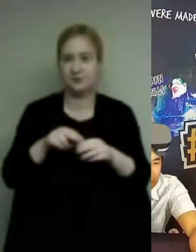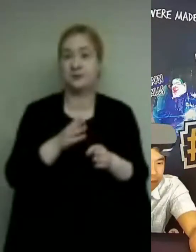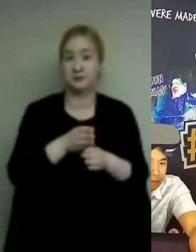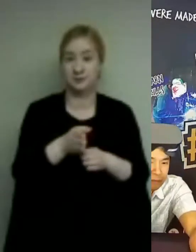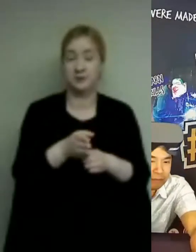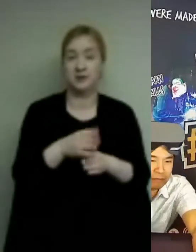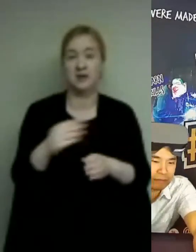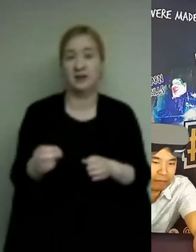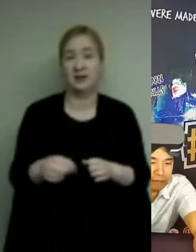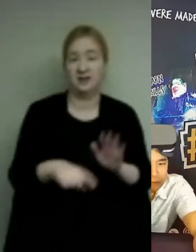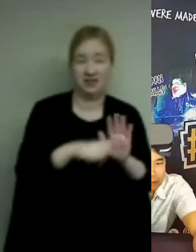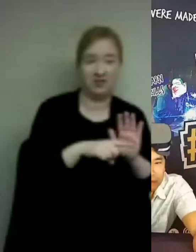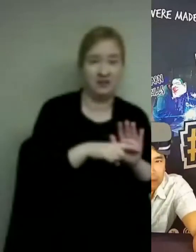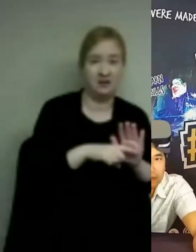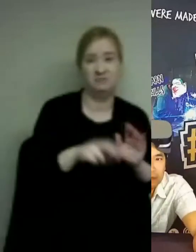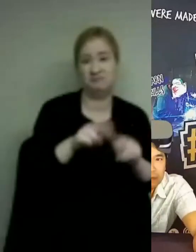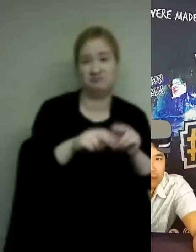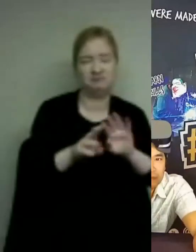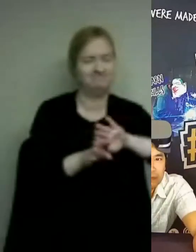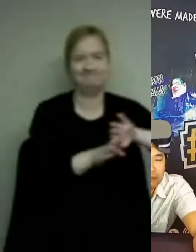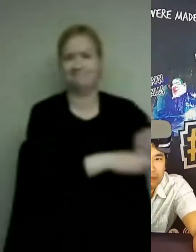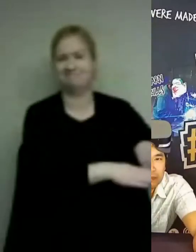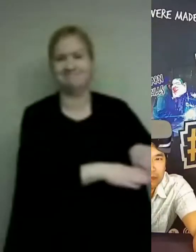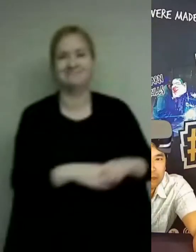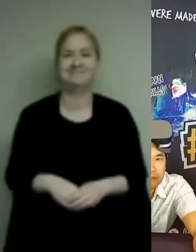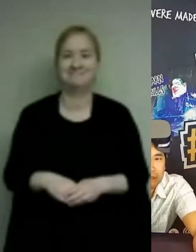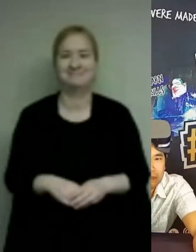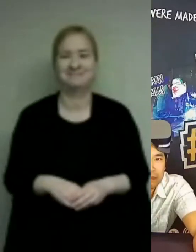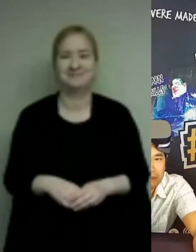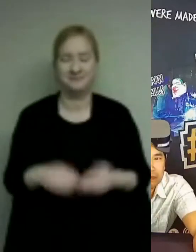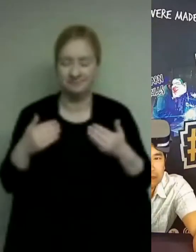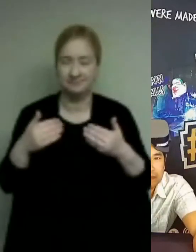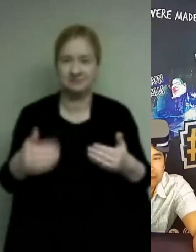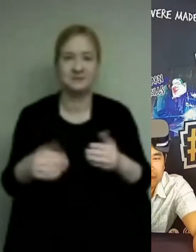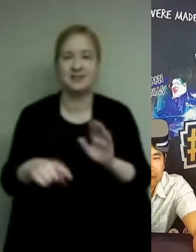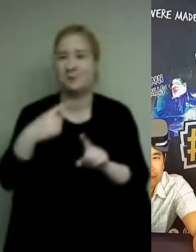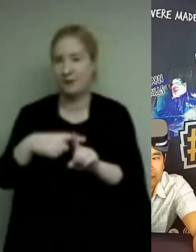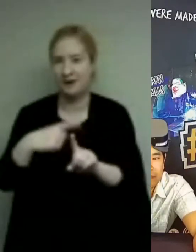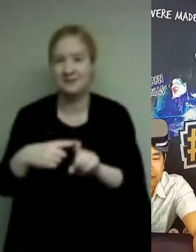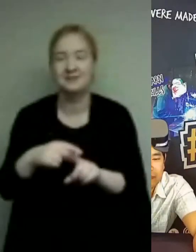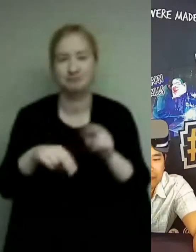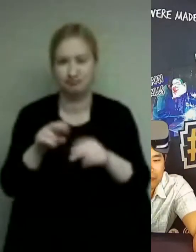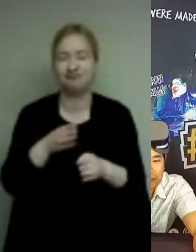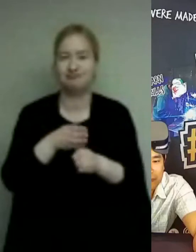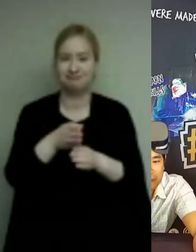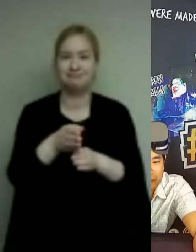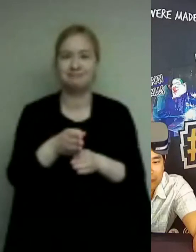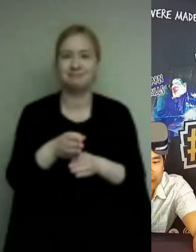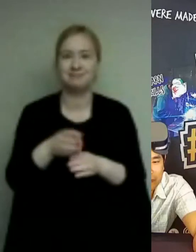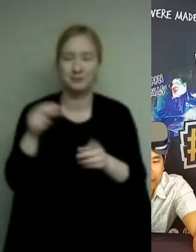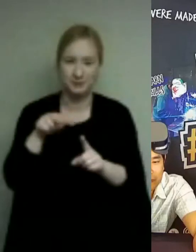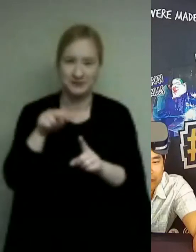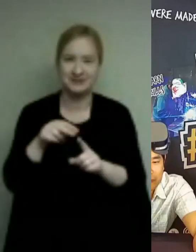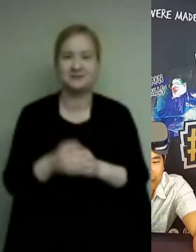and for going um new ways forward through partnerships with government industry educators and